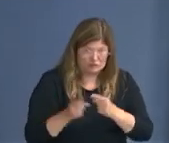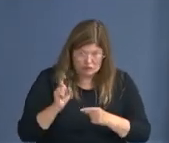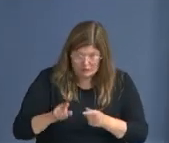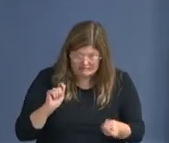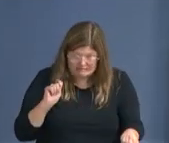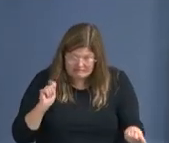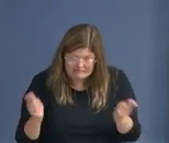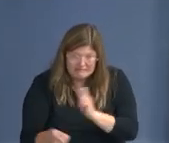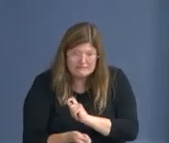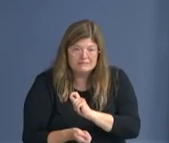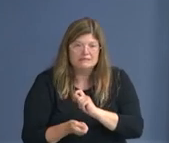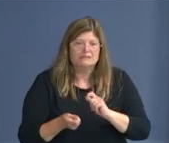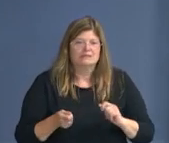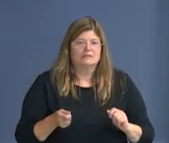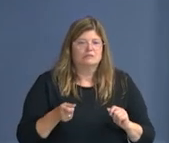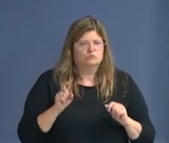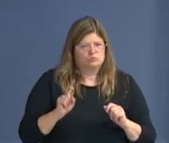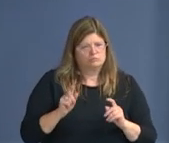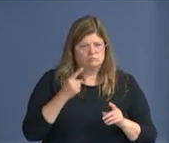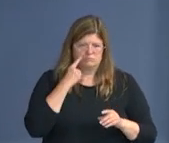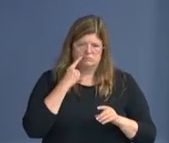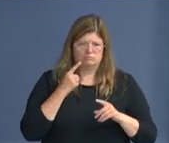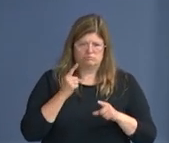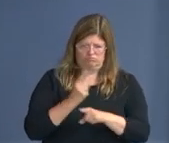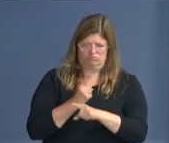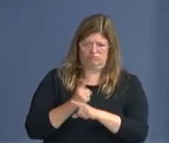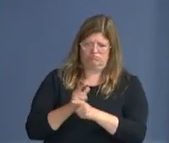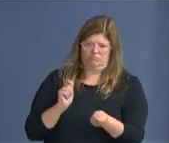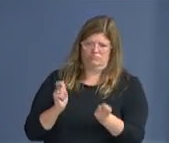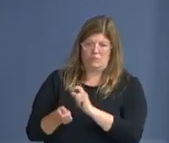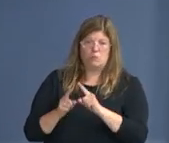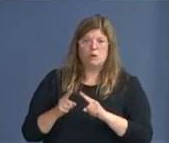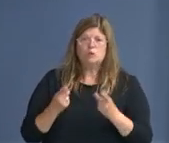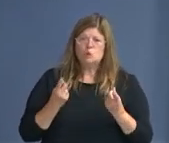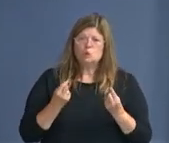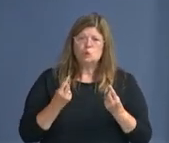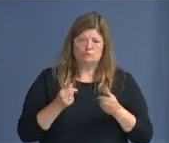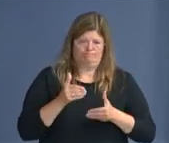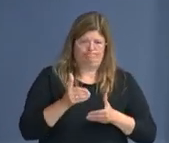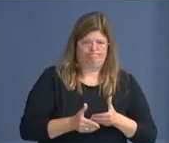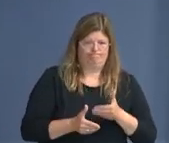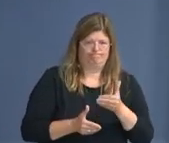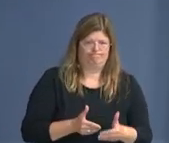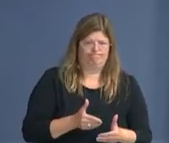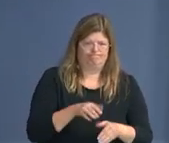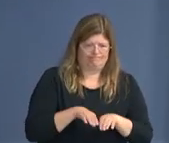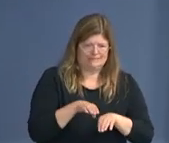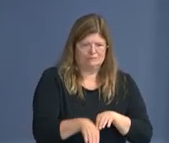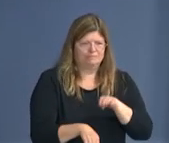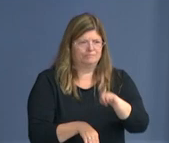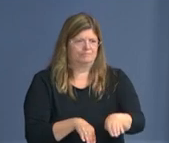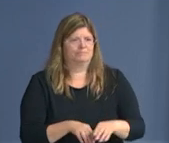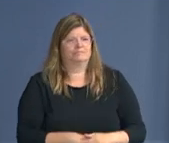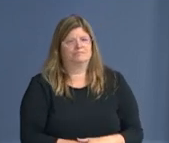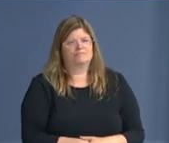do it in an orderly way and to do it together. Yes, Sam. Mayor, the